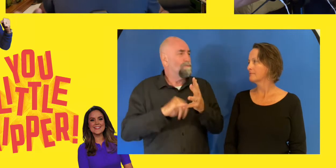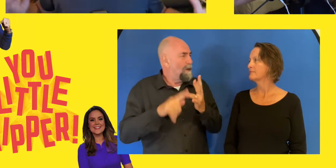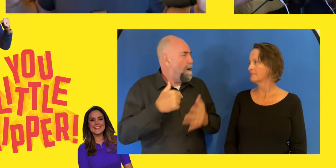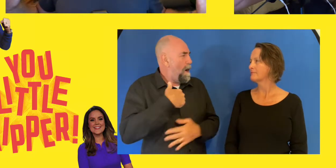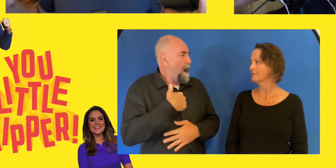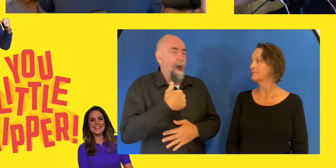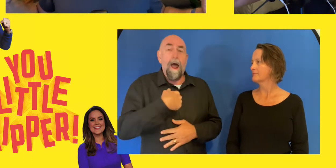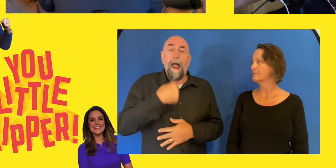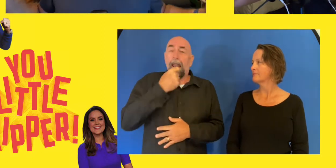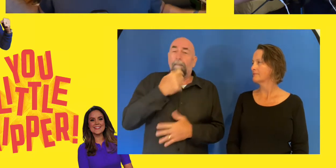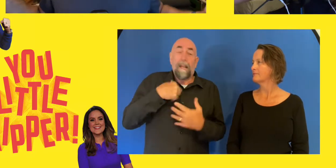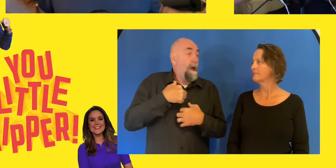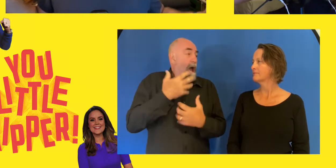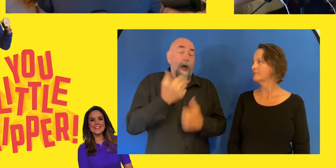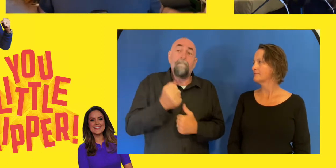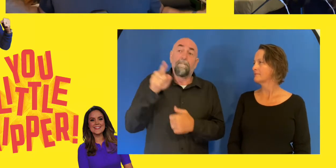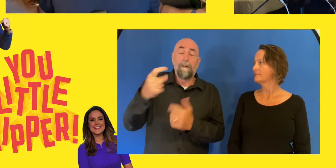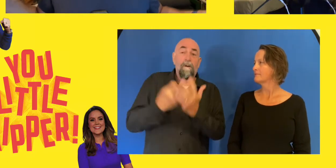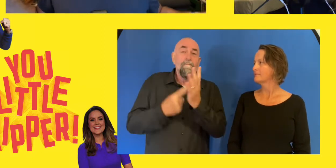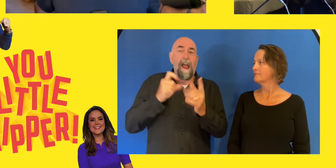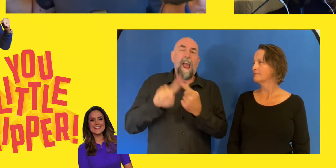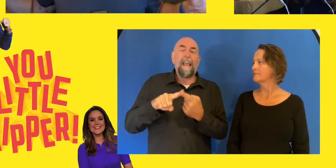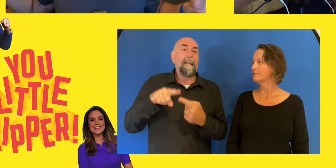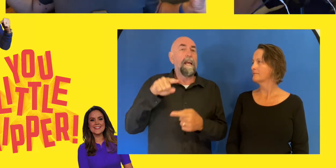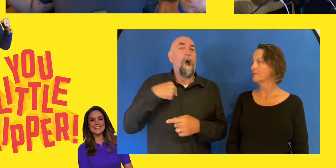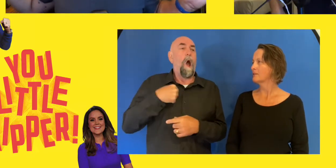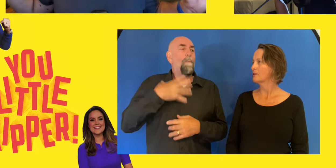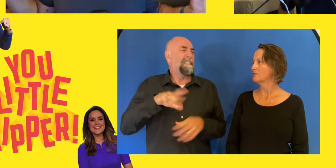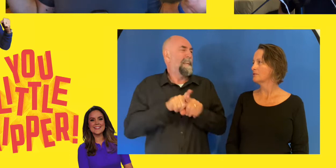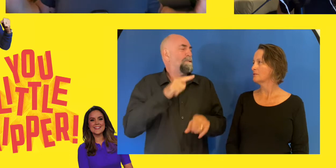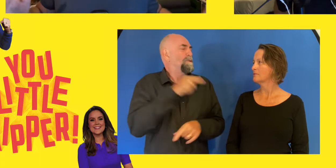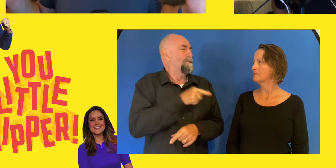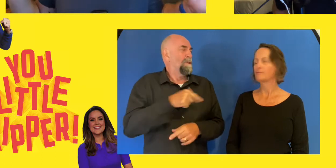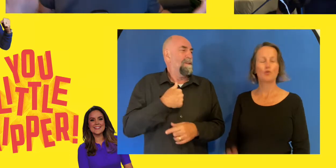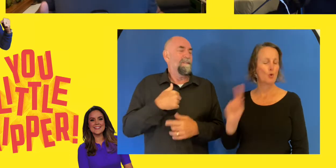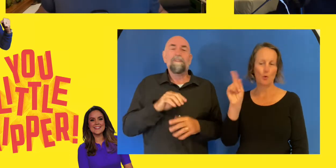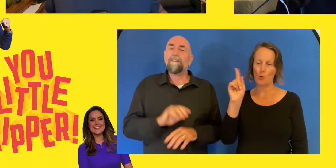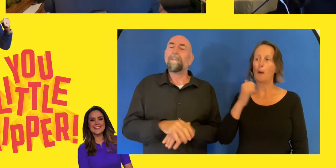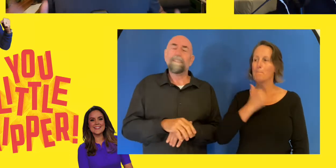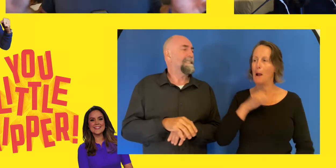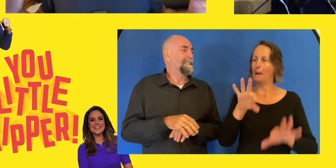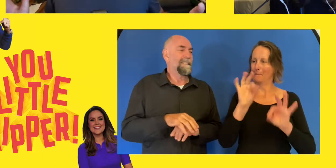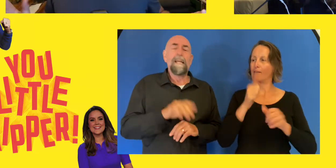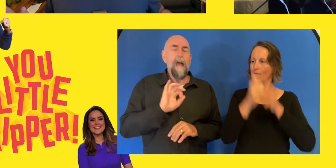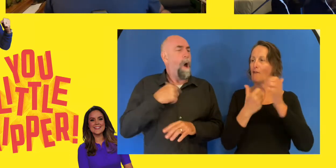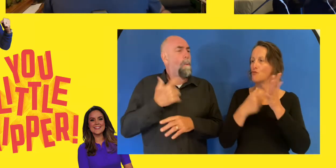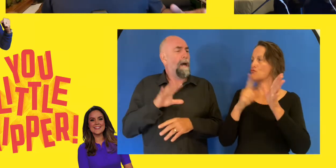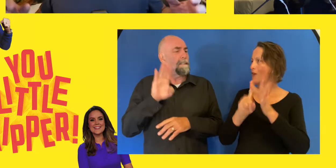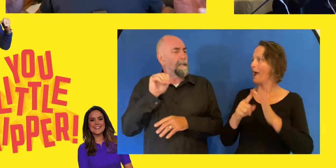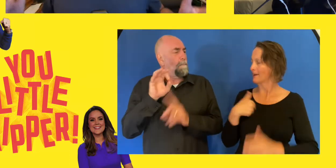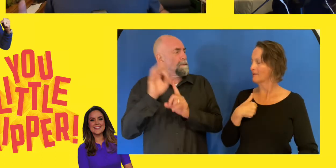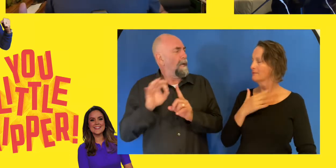ripper moment. No, can't, you can't, sorry. at least 10%. My girl Ray. But the other 90% goes to